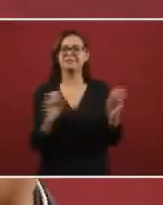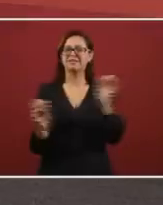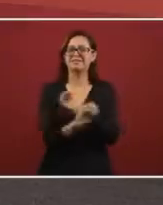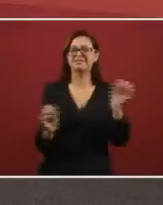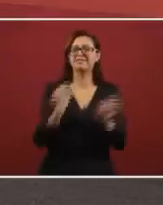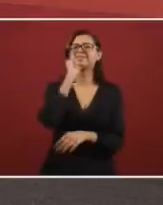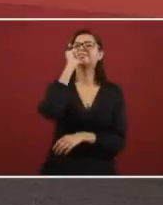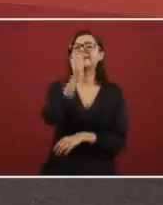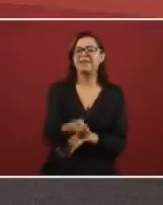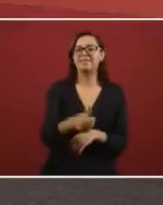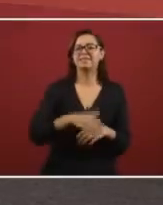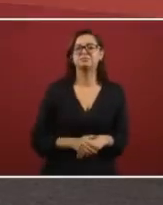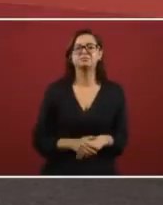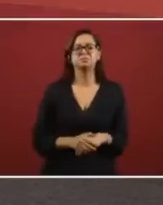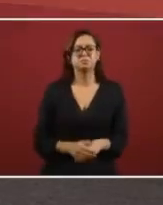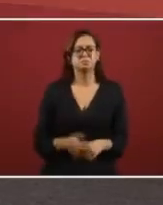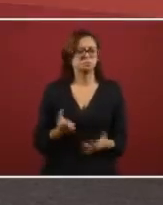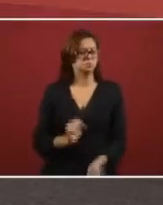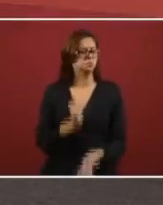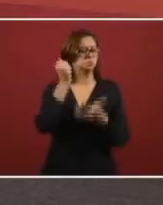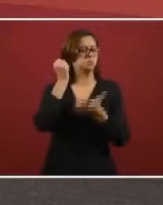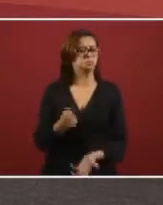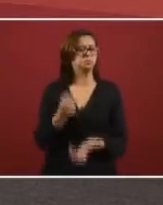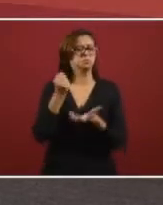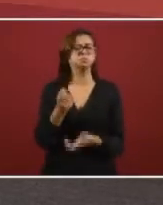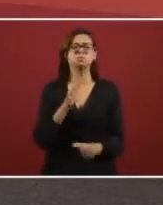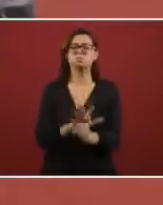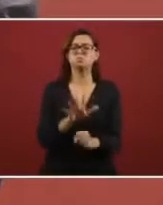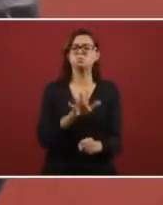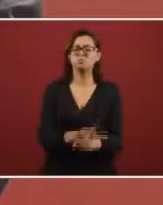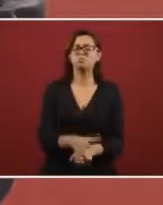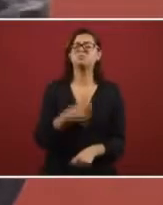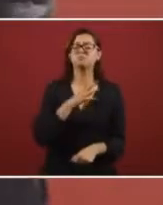putting the country in debt and we have our budget